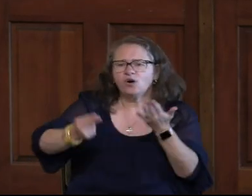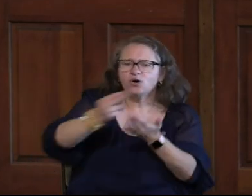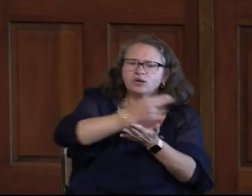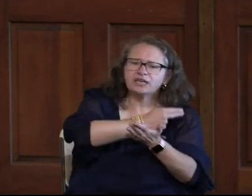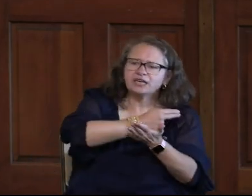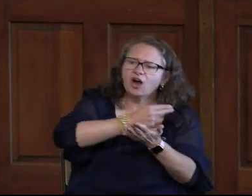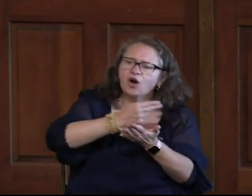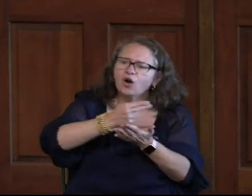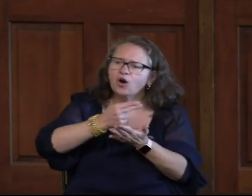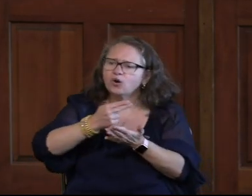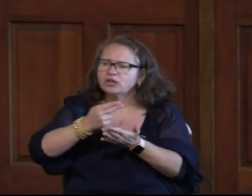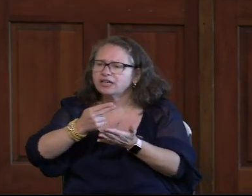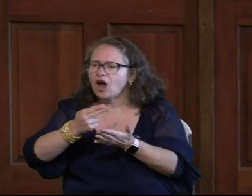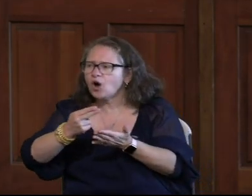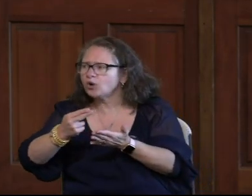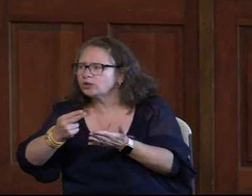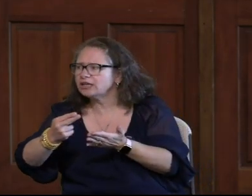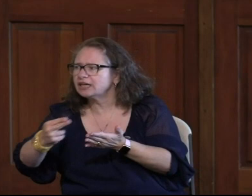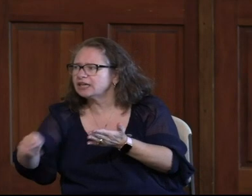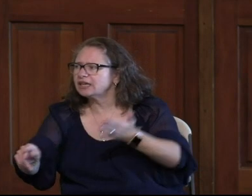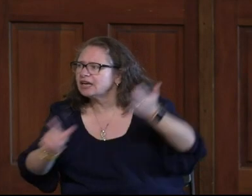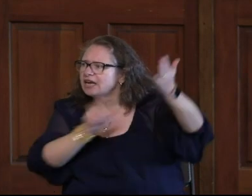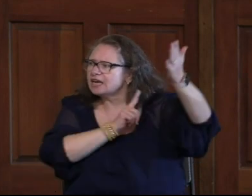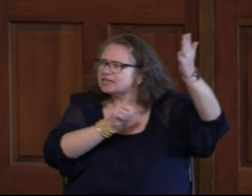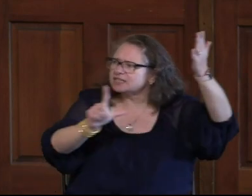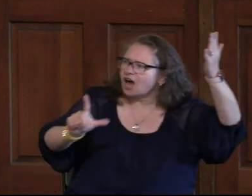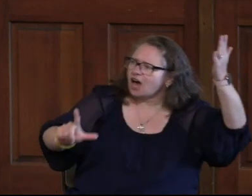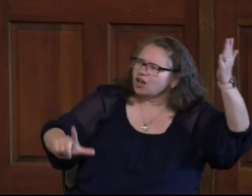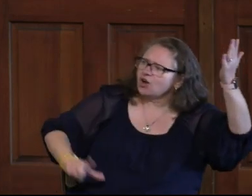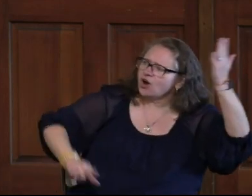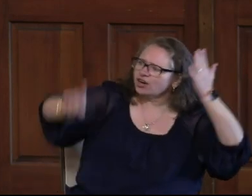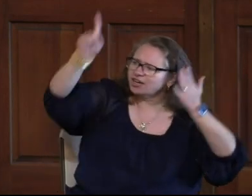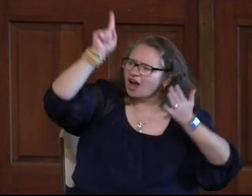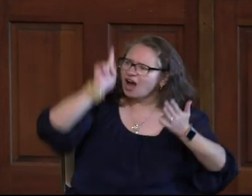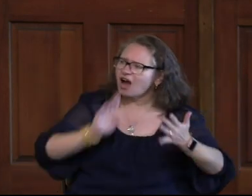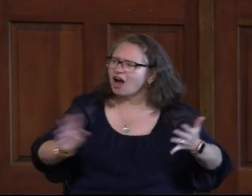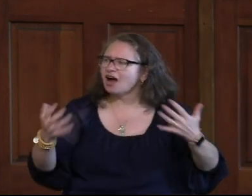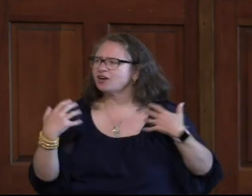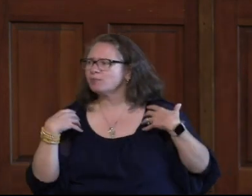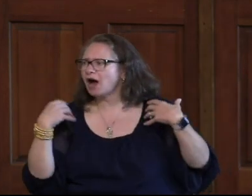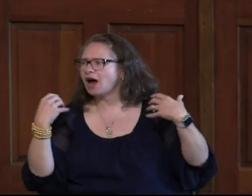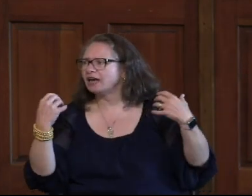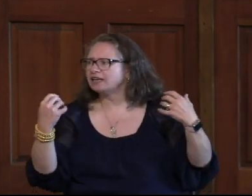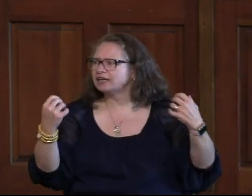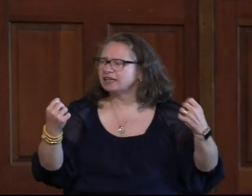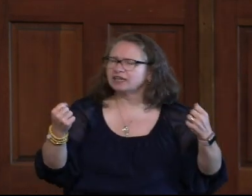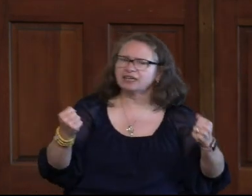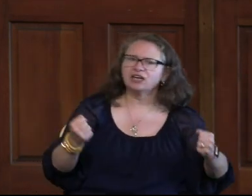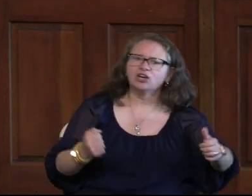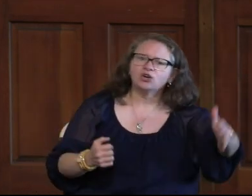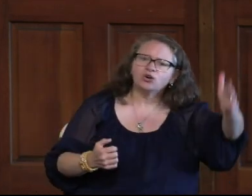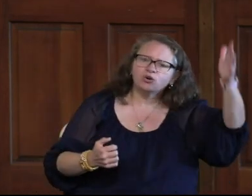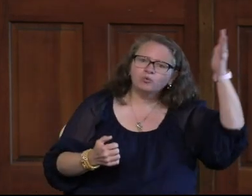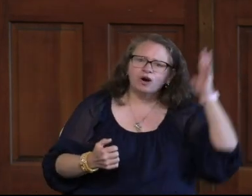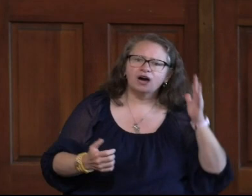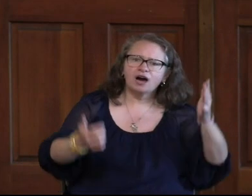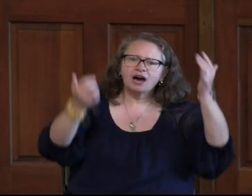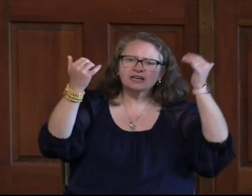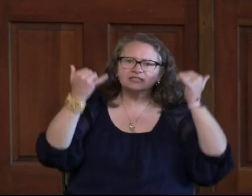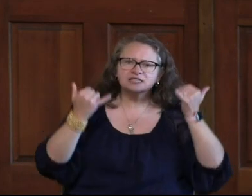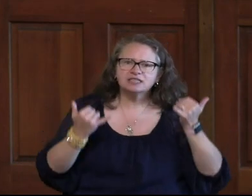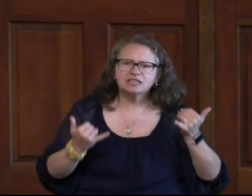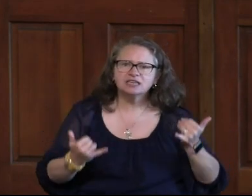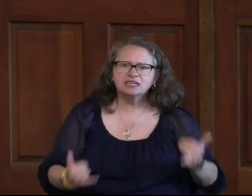Holy, holy, holy is the Lord God Almighty, Who